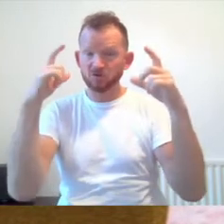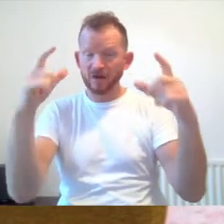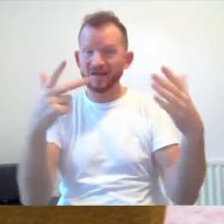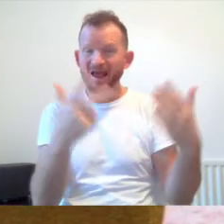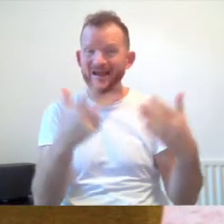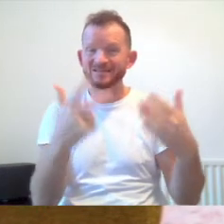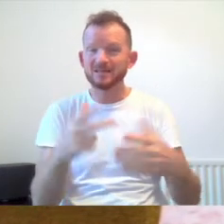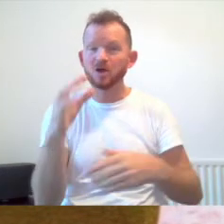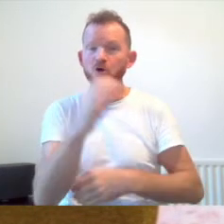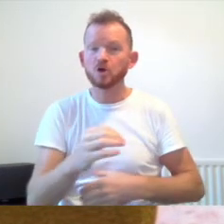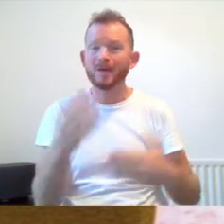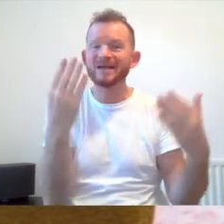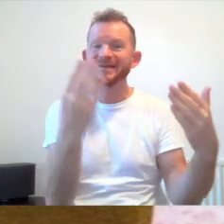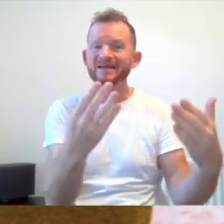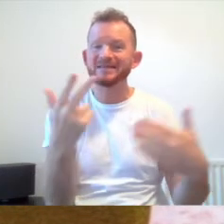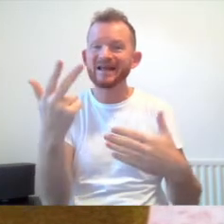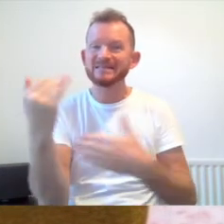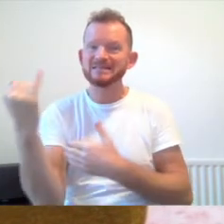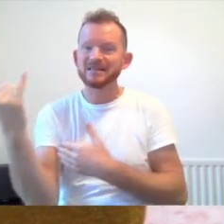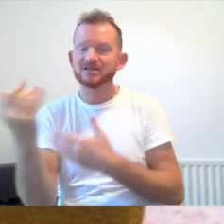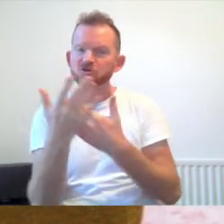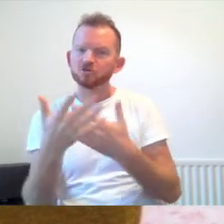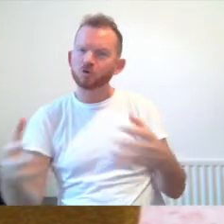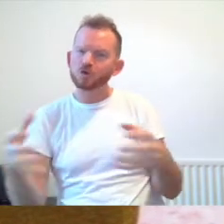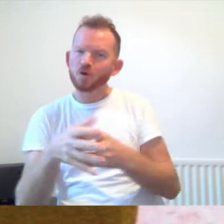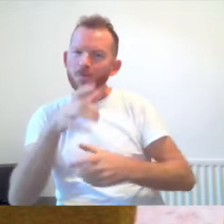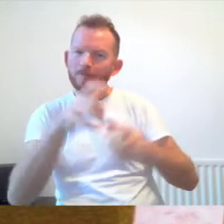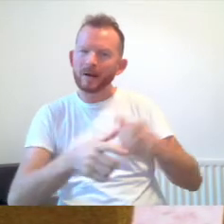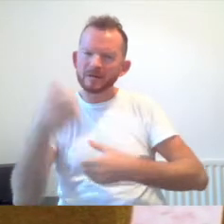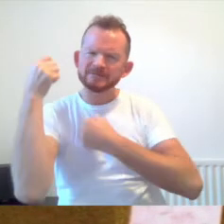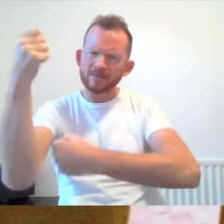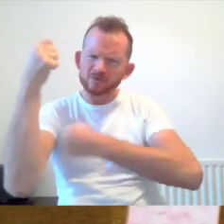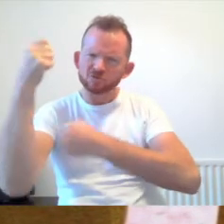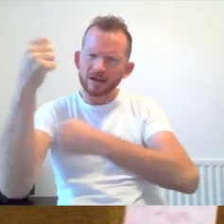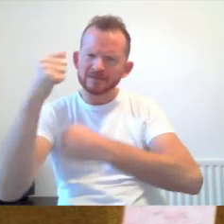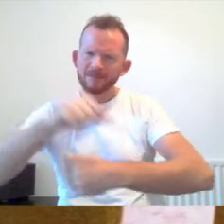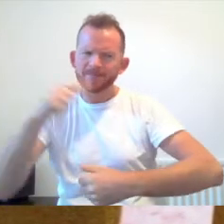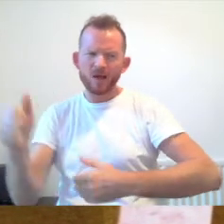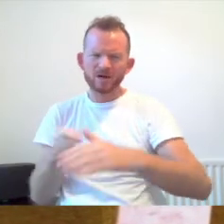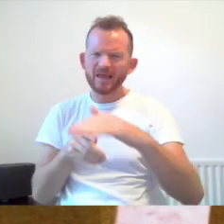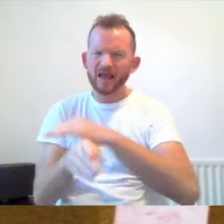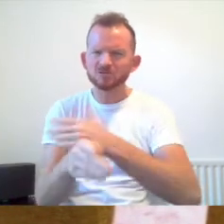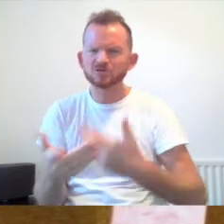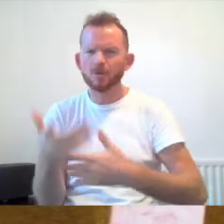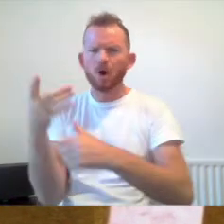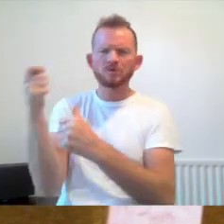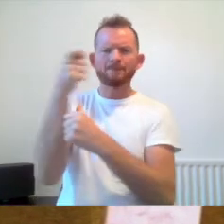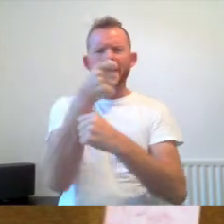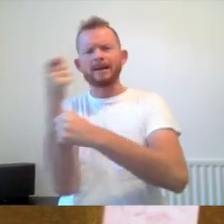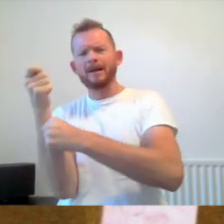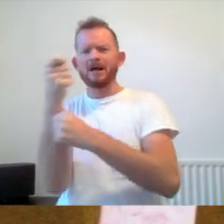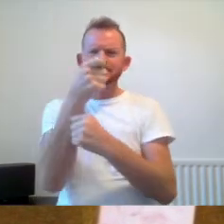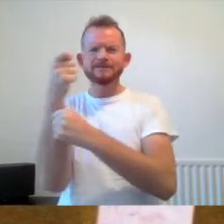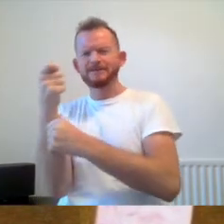1986 showing a group of people demonstrating by one of the entrances some holding placards.